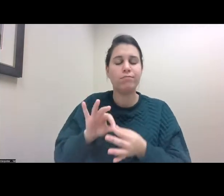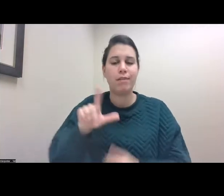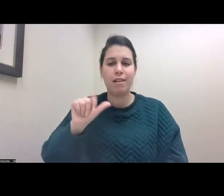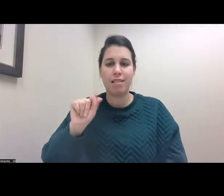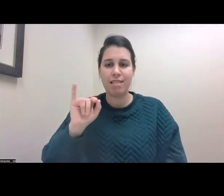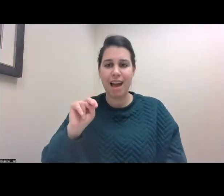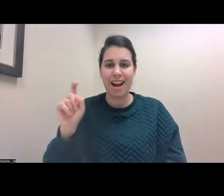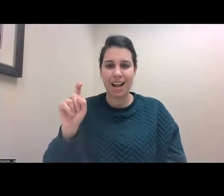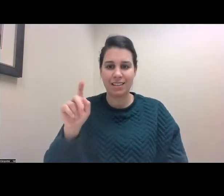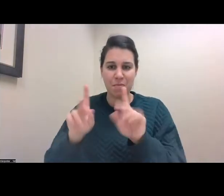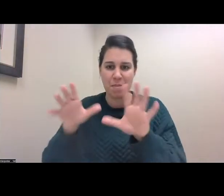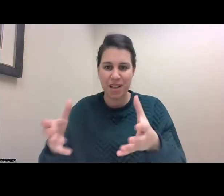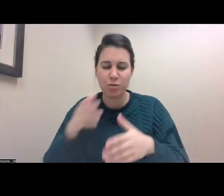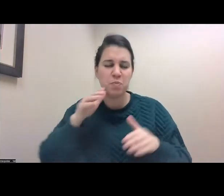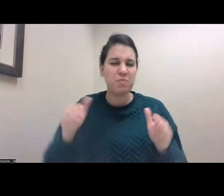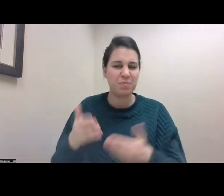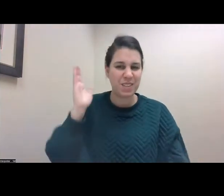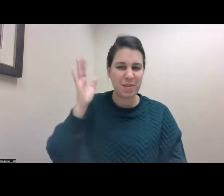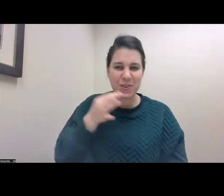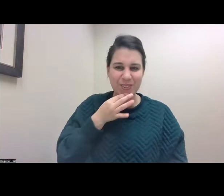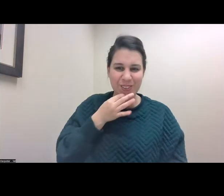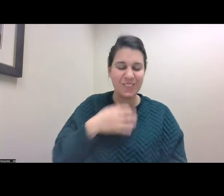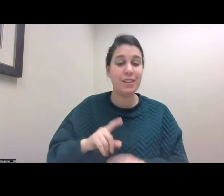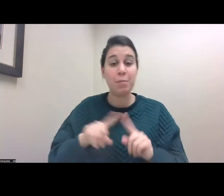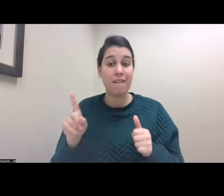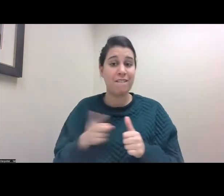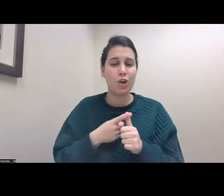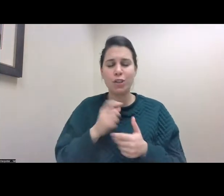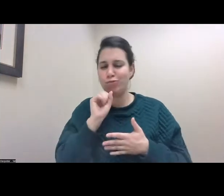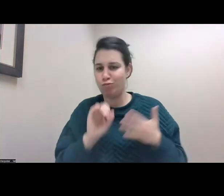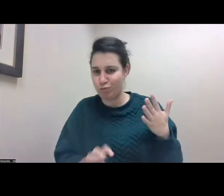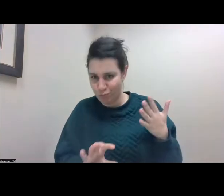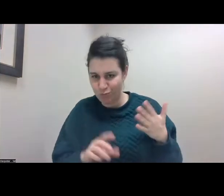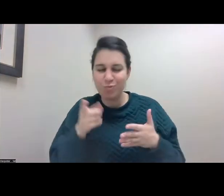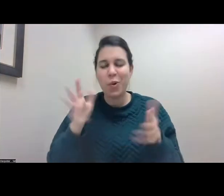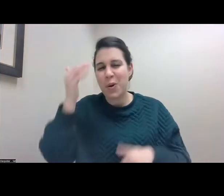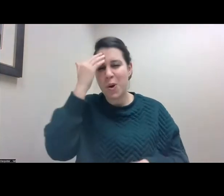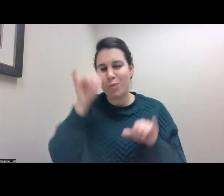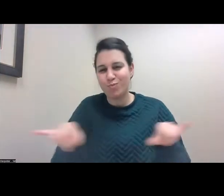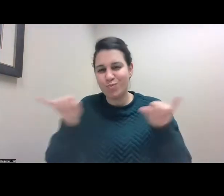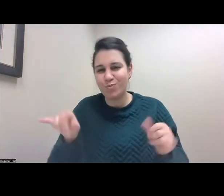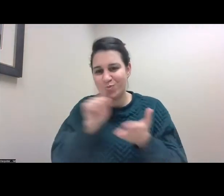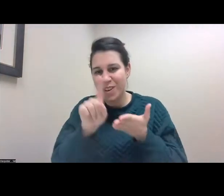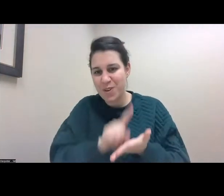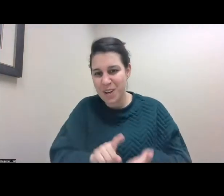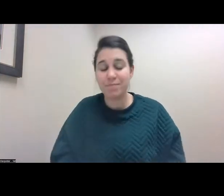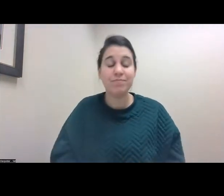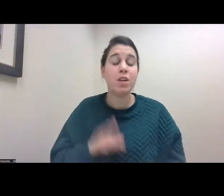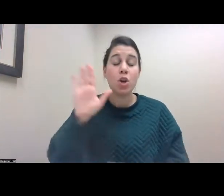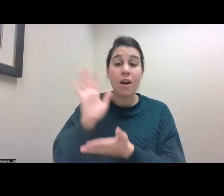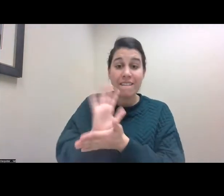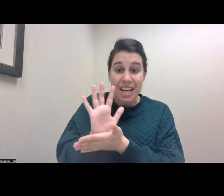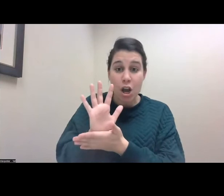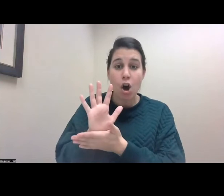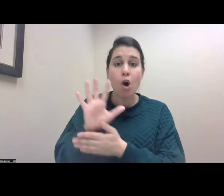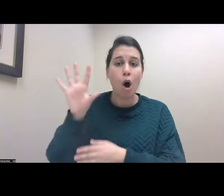our esteemed speaker in just a moment. But before we do that, a few housekeeping items. As you probably know, your mics and cameras are turned off with